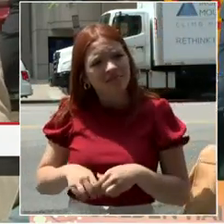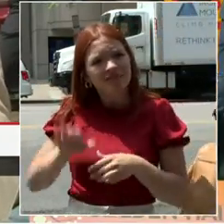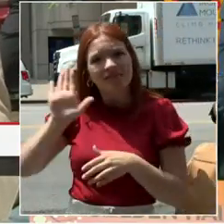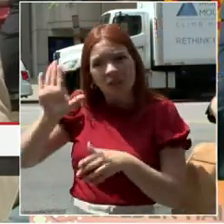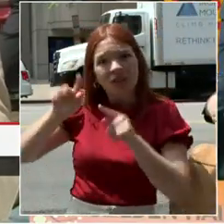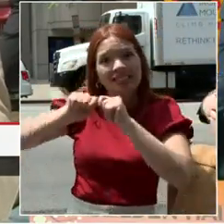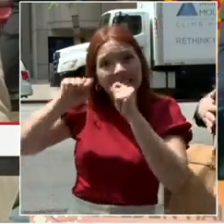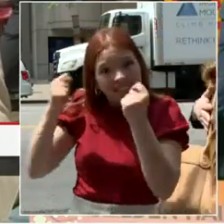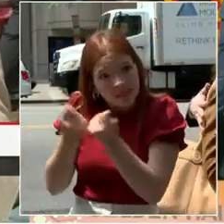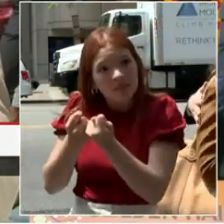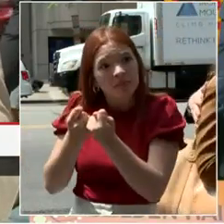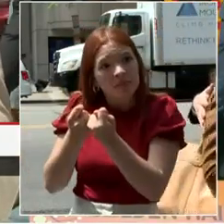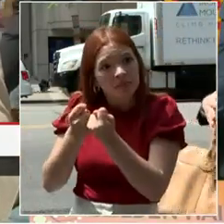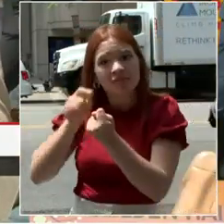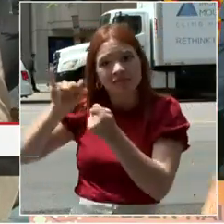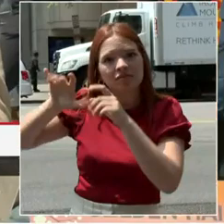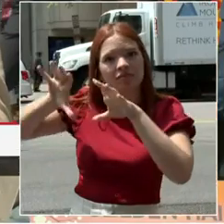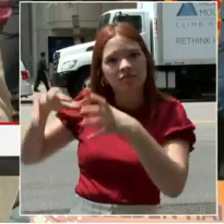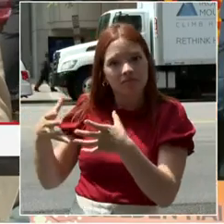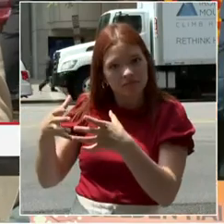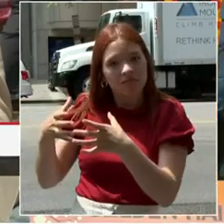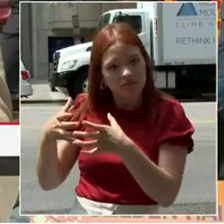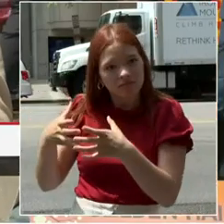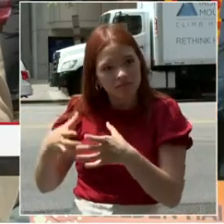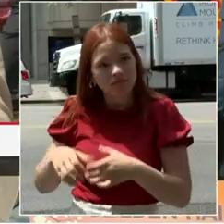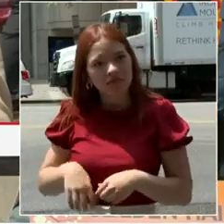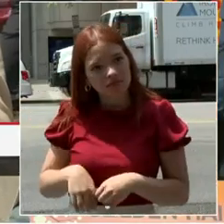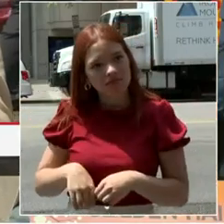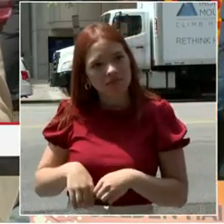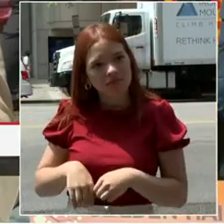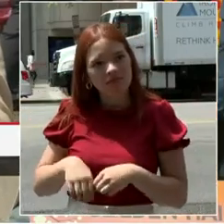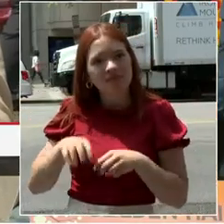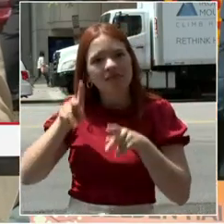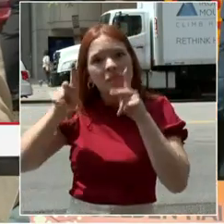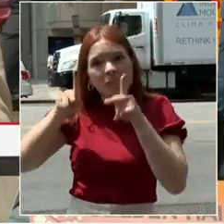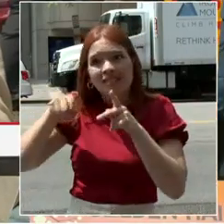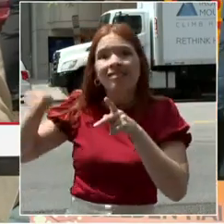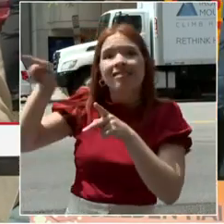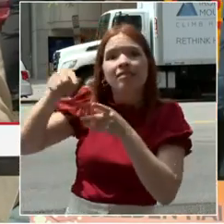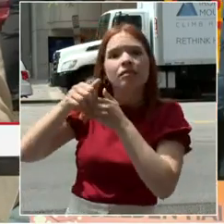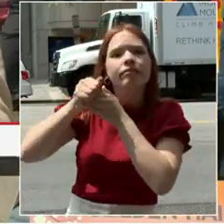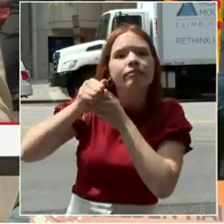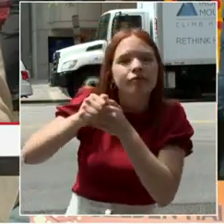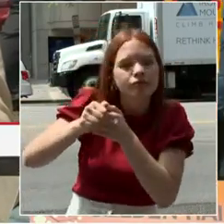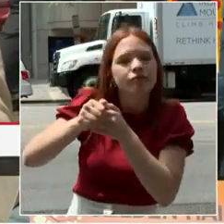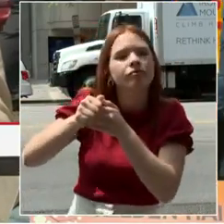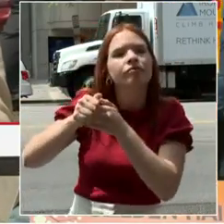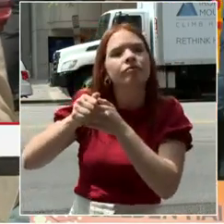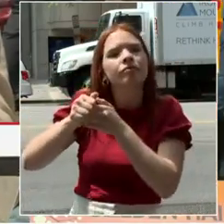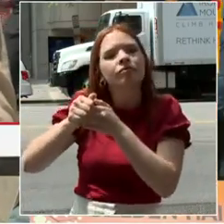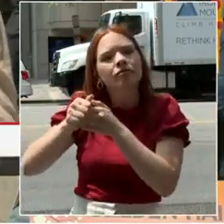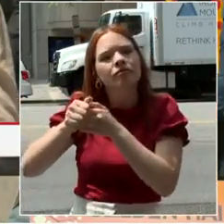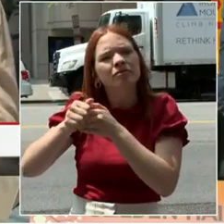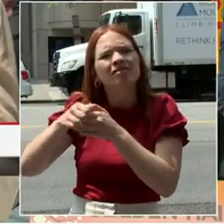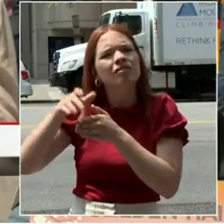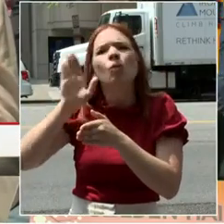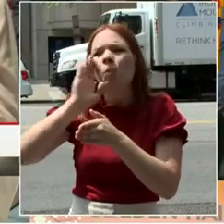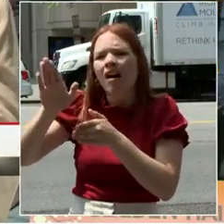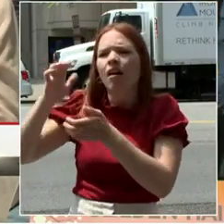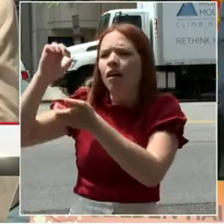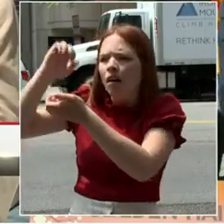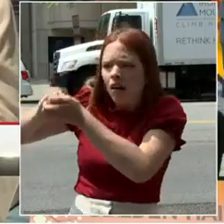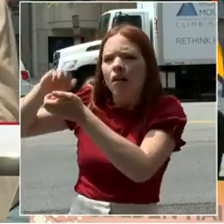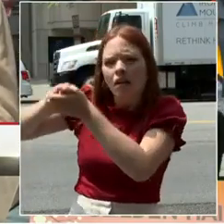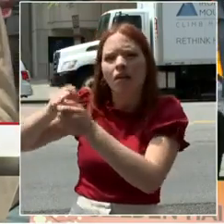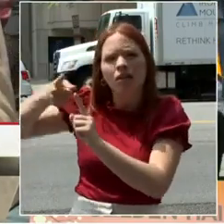people who have who are leaders and have made incredible investments in our city. So we're